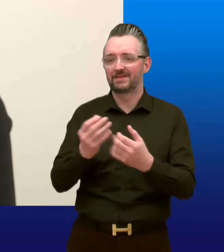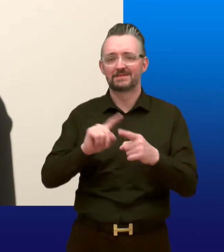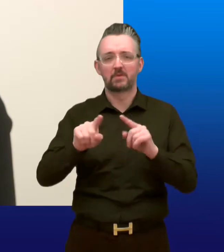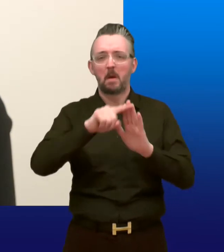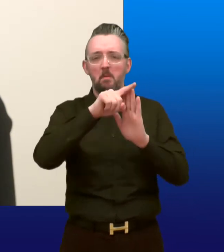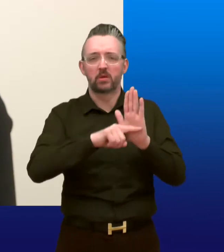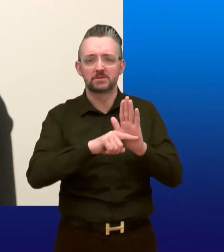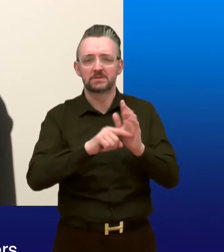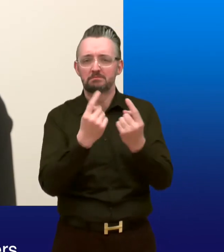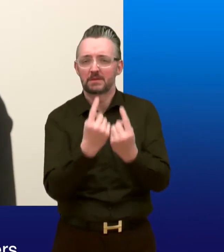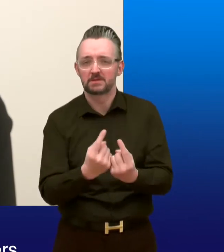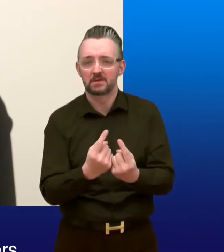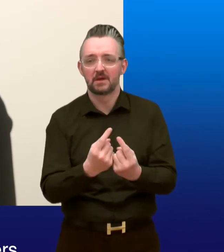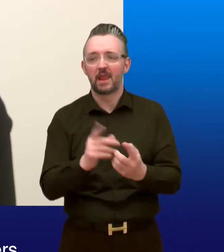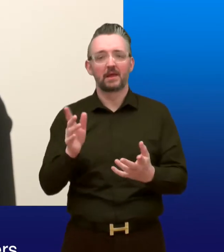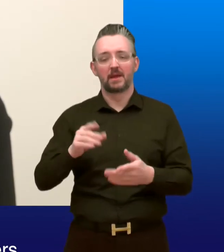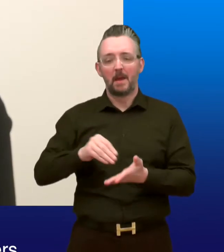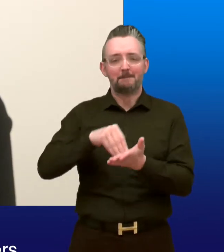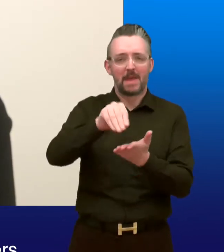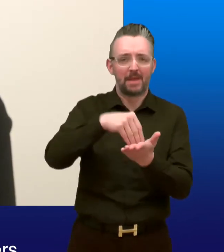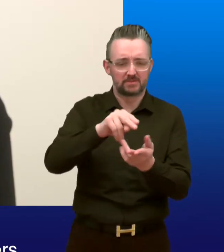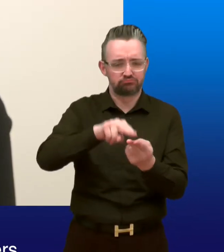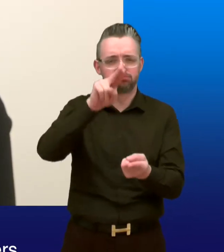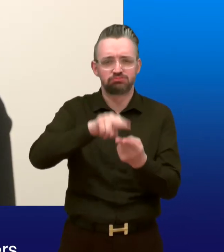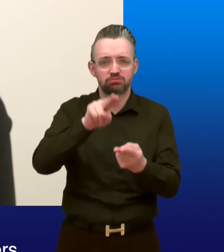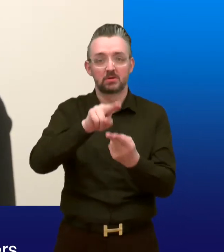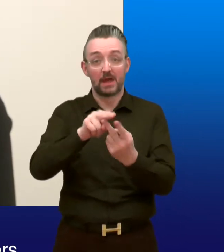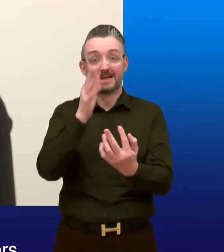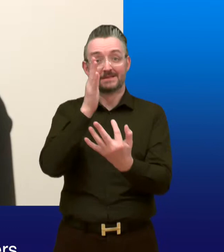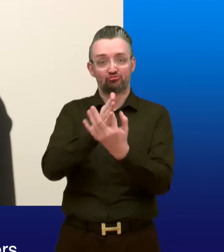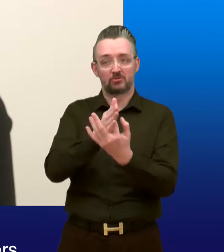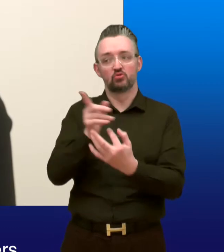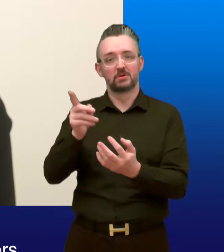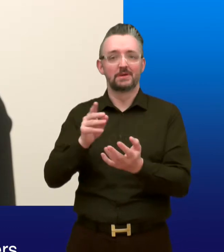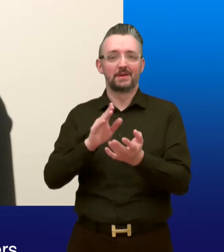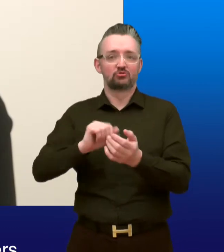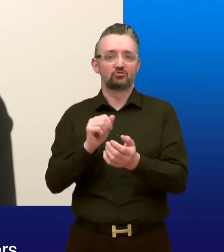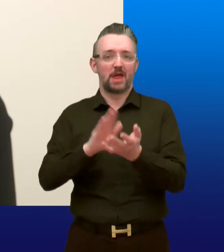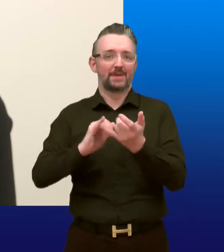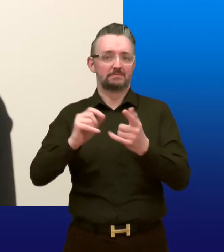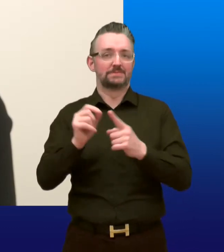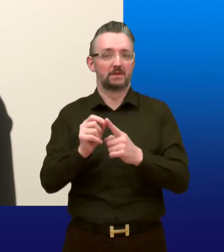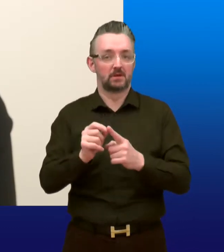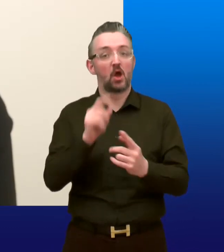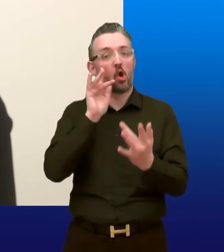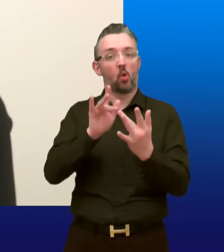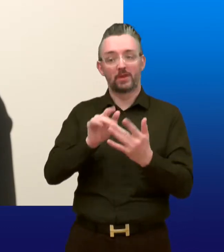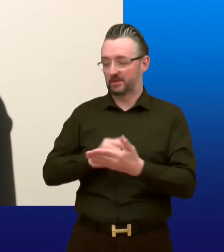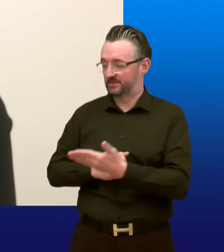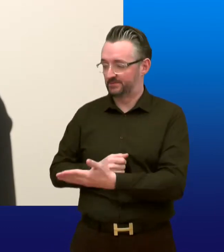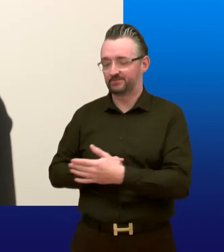to policy decisions. For example, levels of payment or eligibility rules direct to Scottish Ministers. Please contact